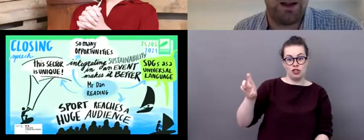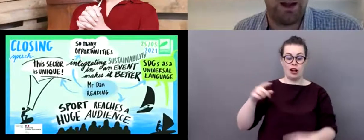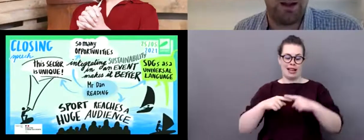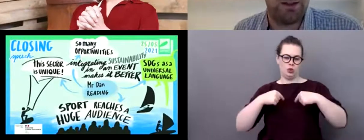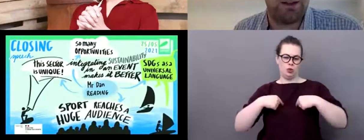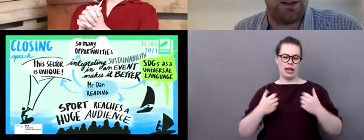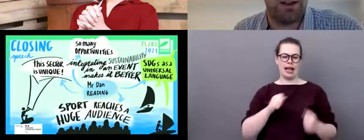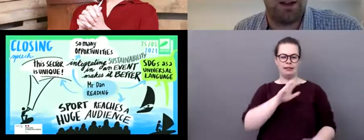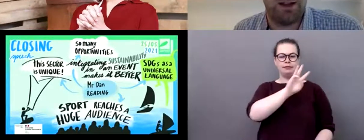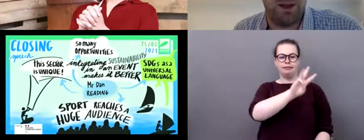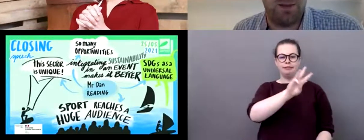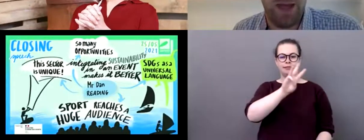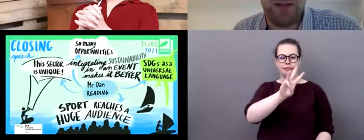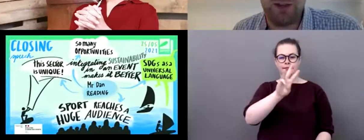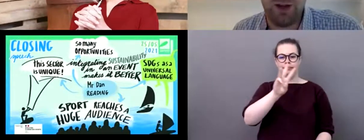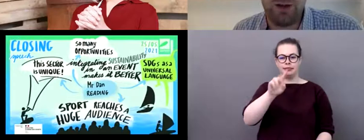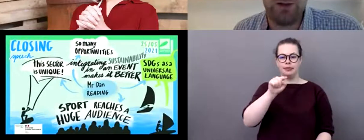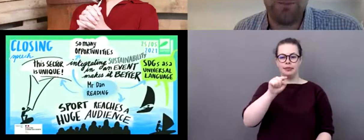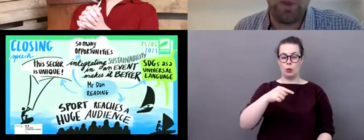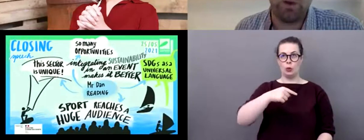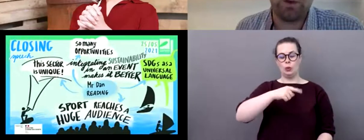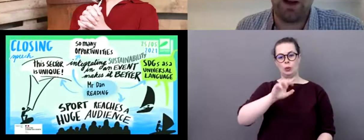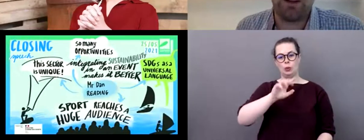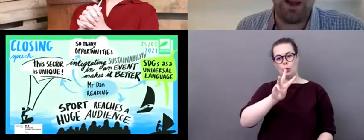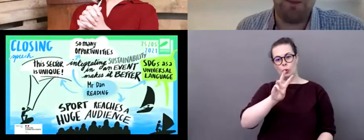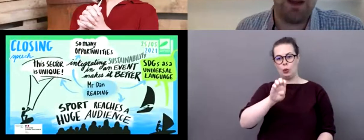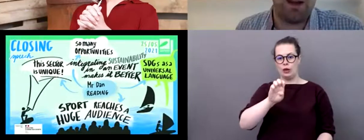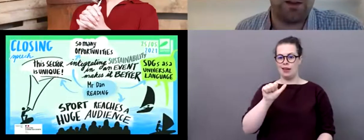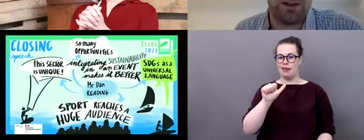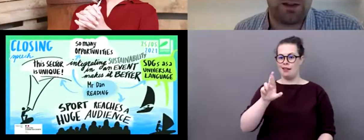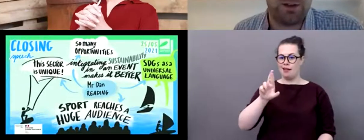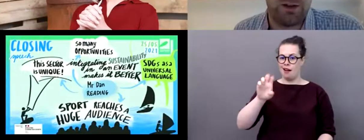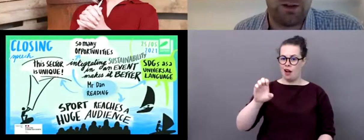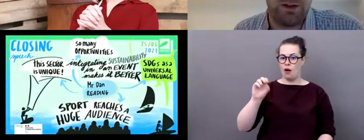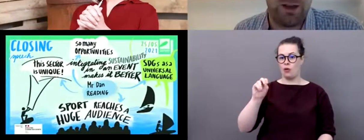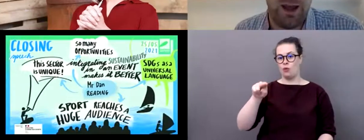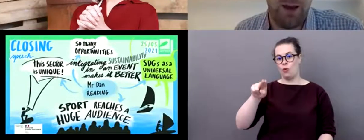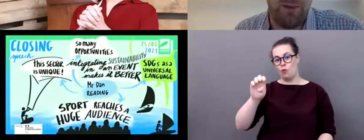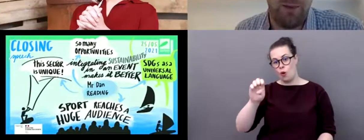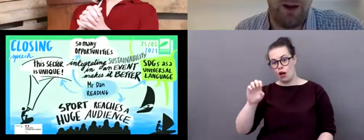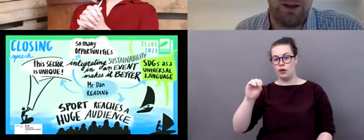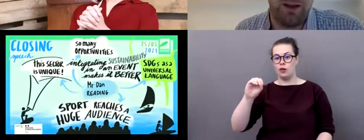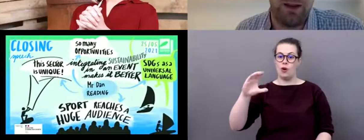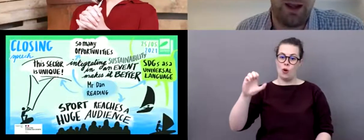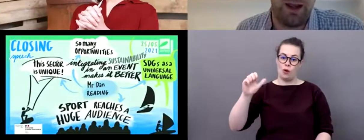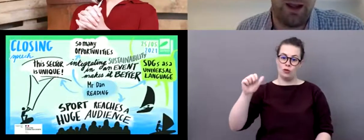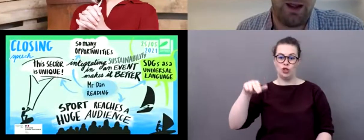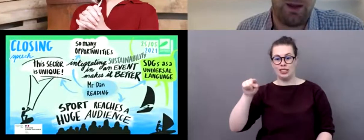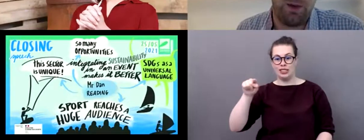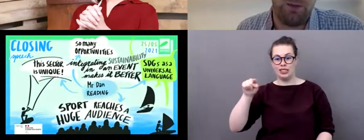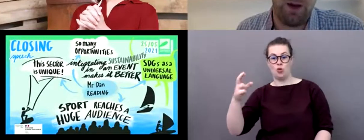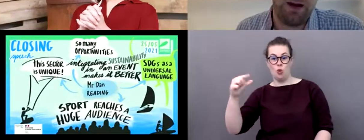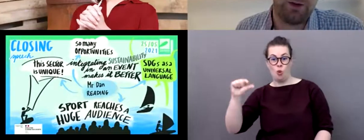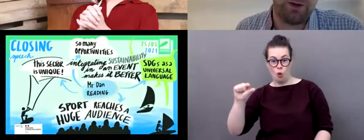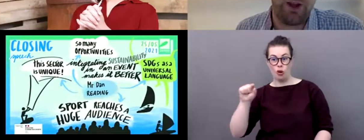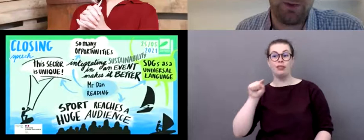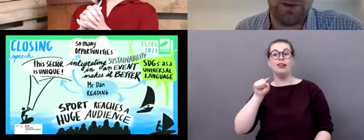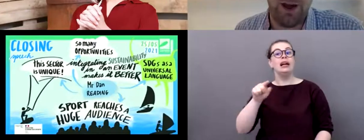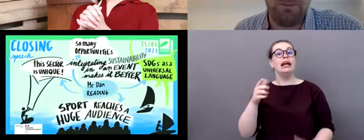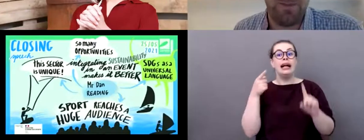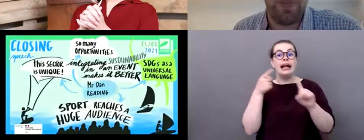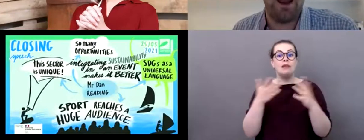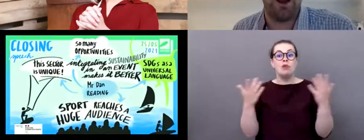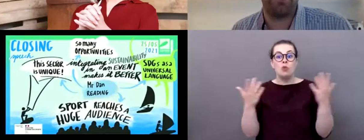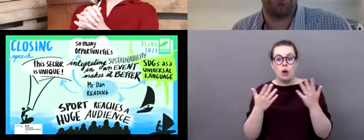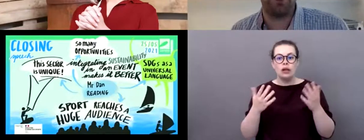60, um, NGOs, all trying to get a million signatures, uh, by the, uh, uh, well, by around October